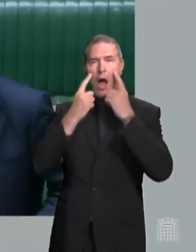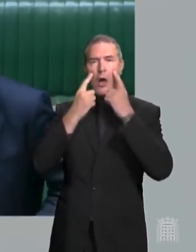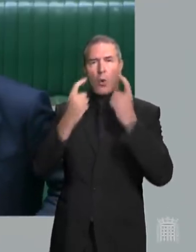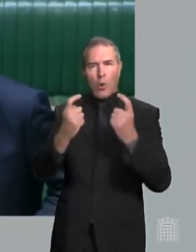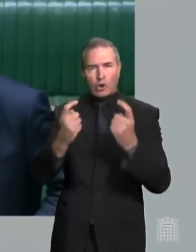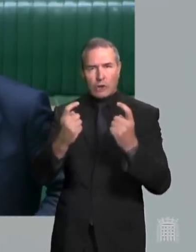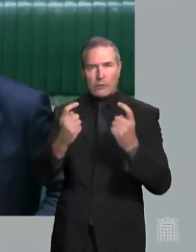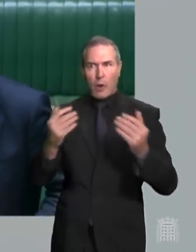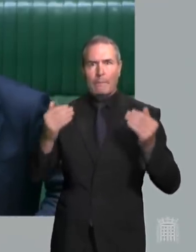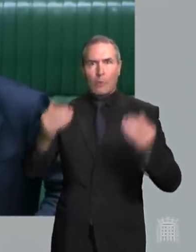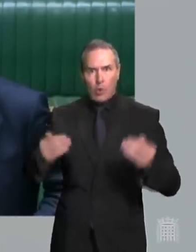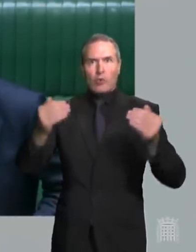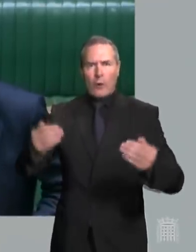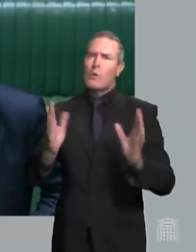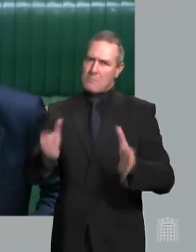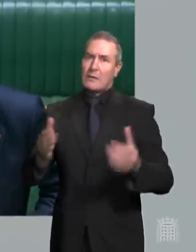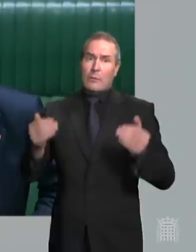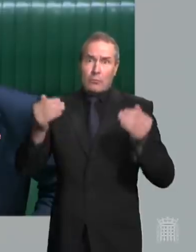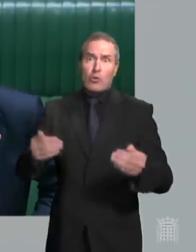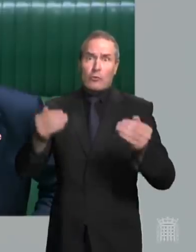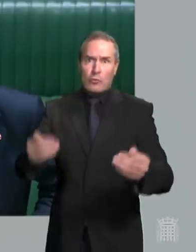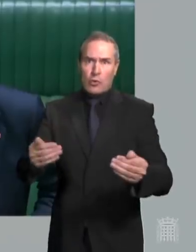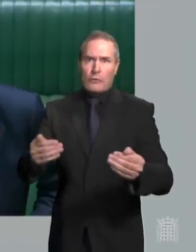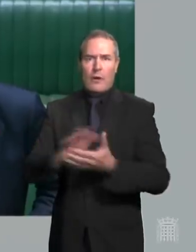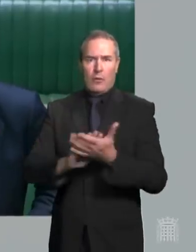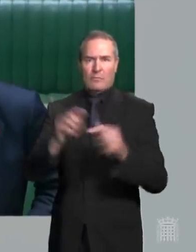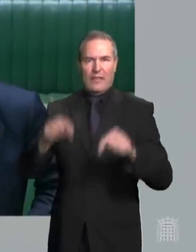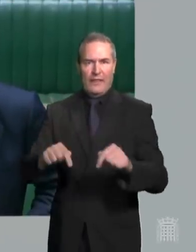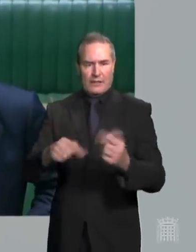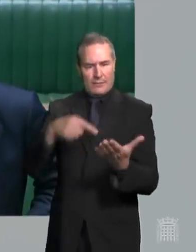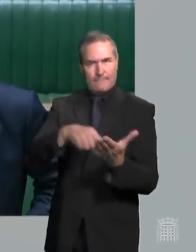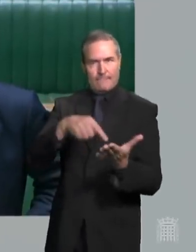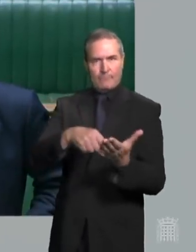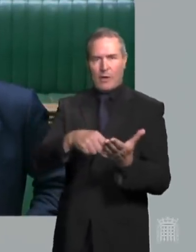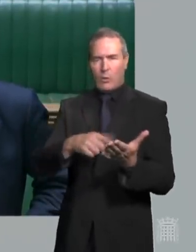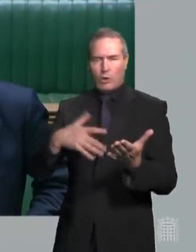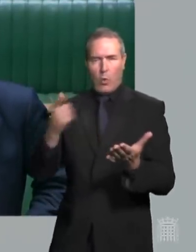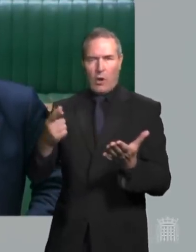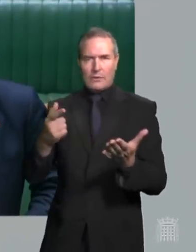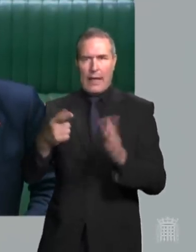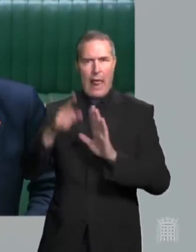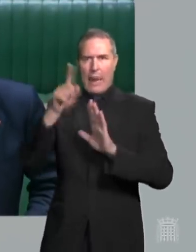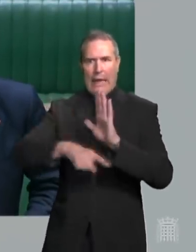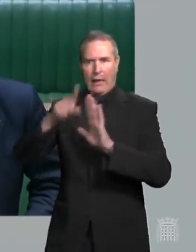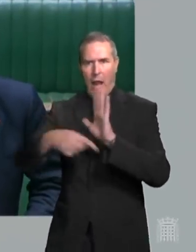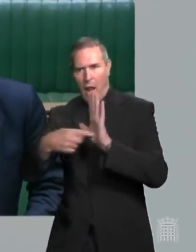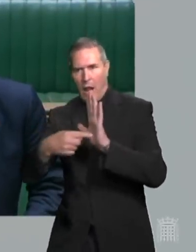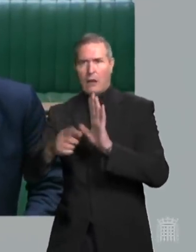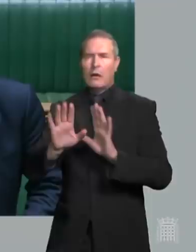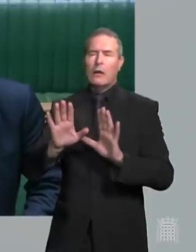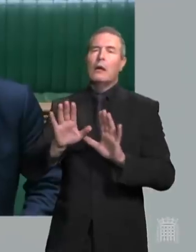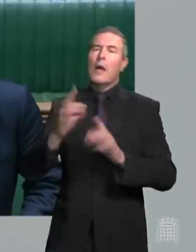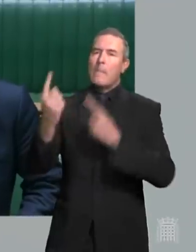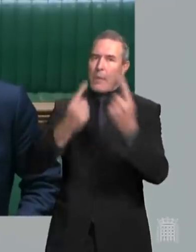prudently moving from a legal diktat from legal diktat to allowing people to take